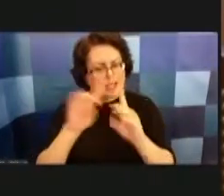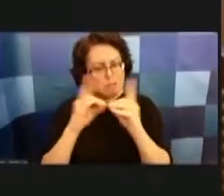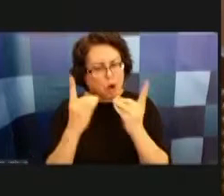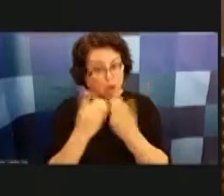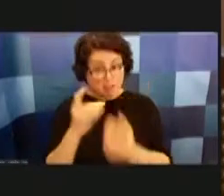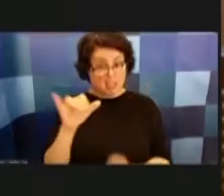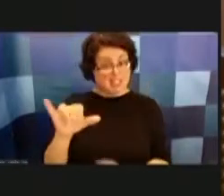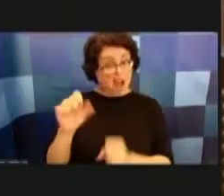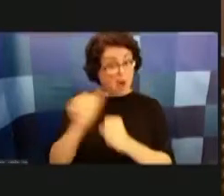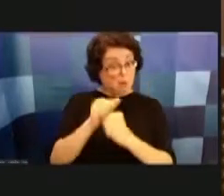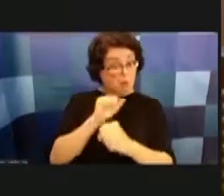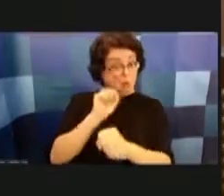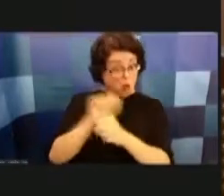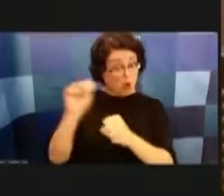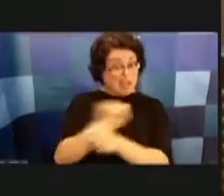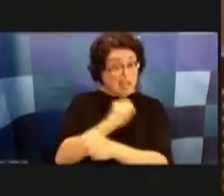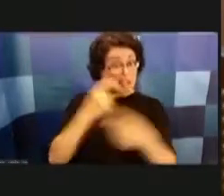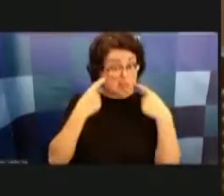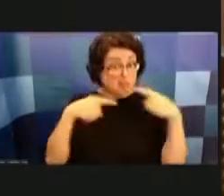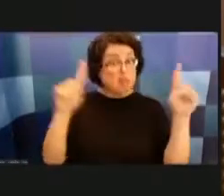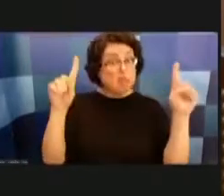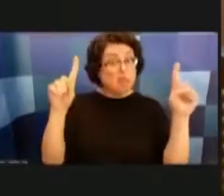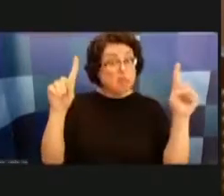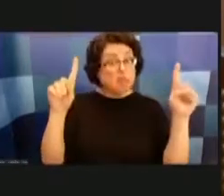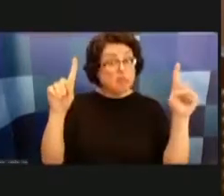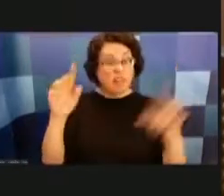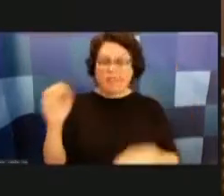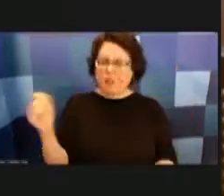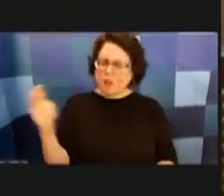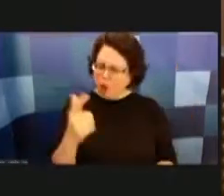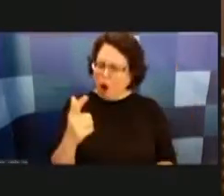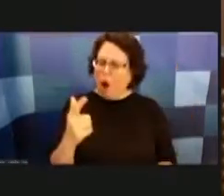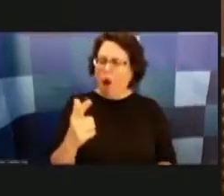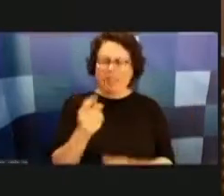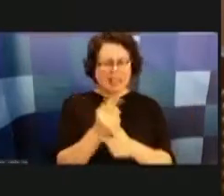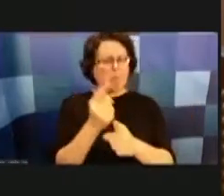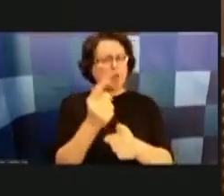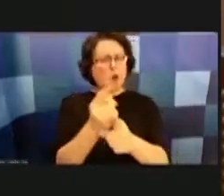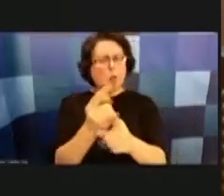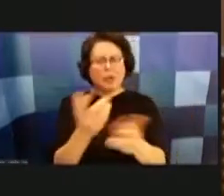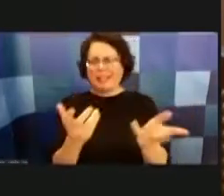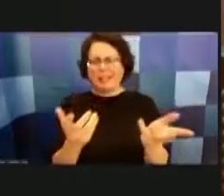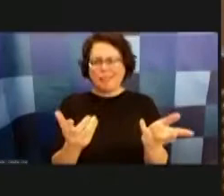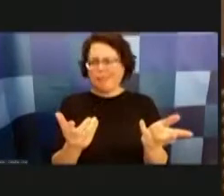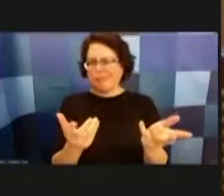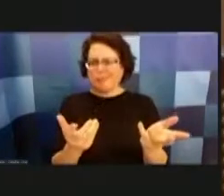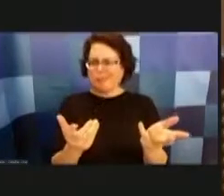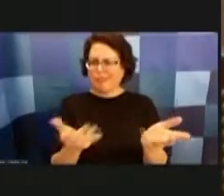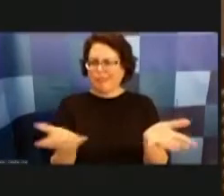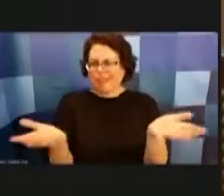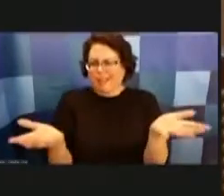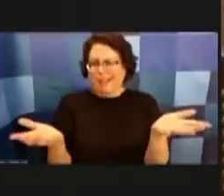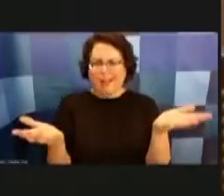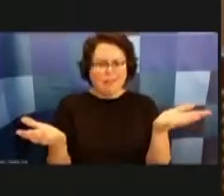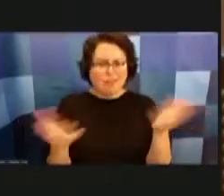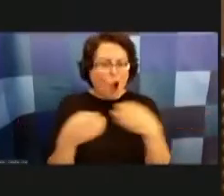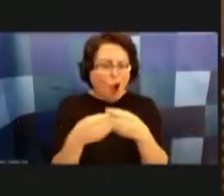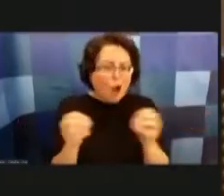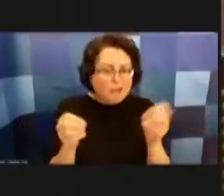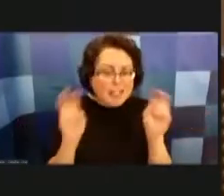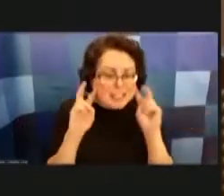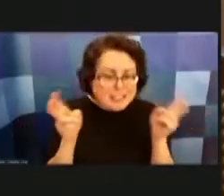it is everyone housed in kind of the appropriate um office within